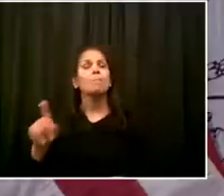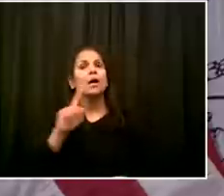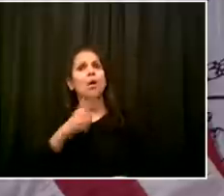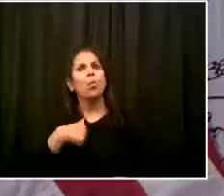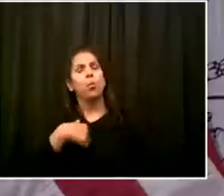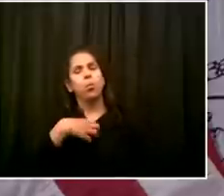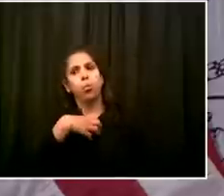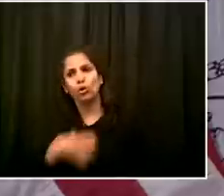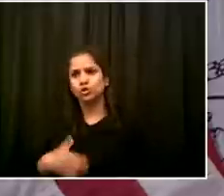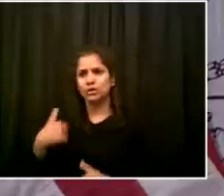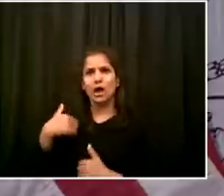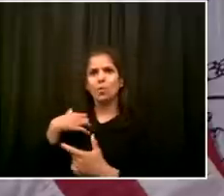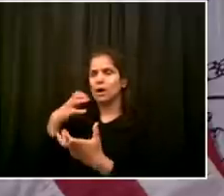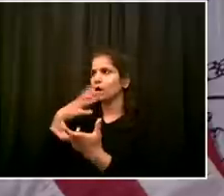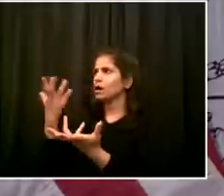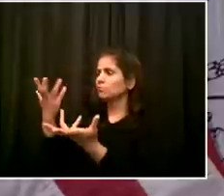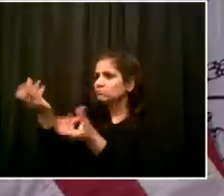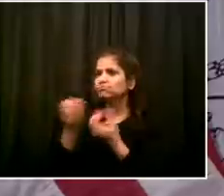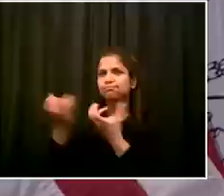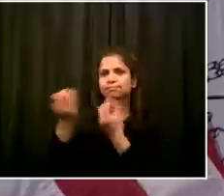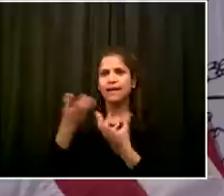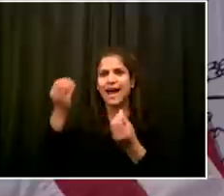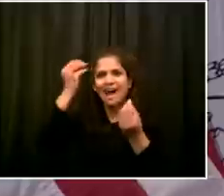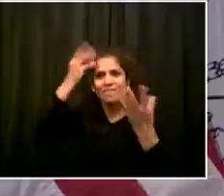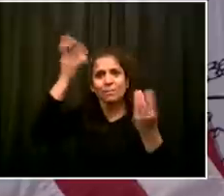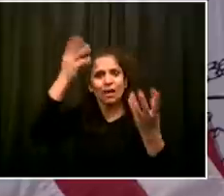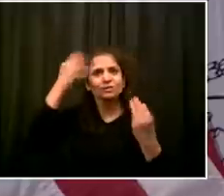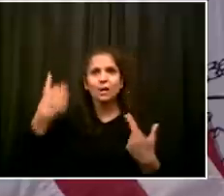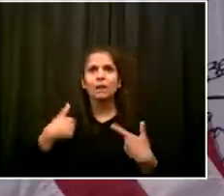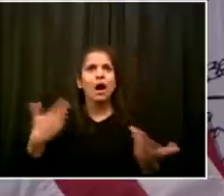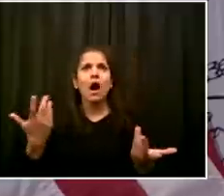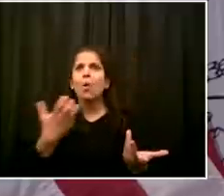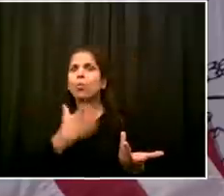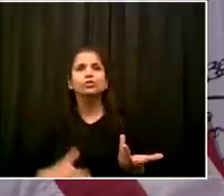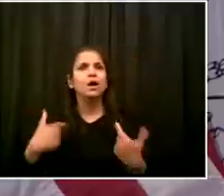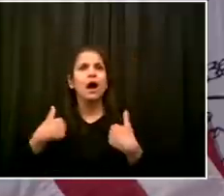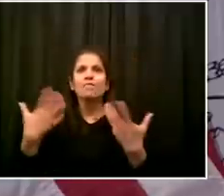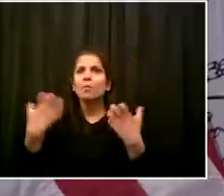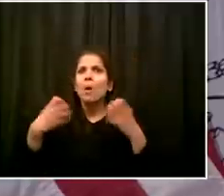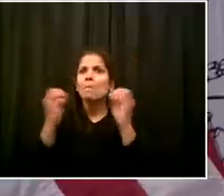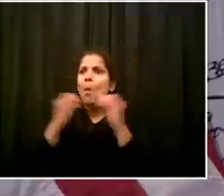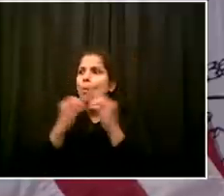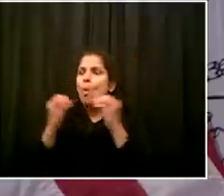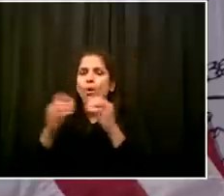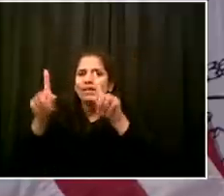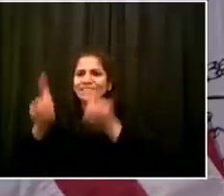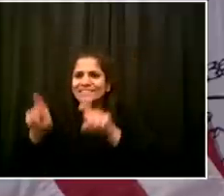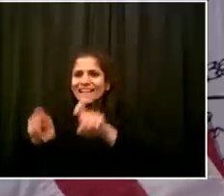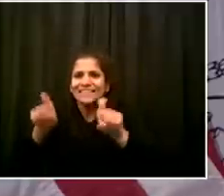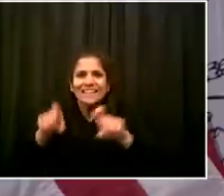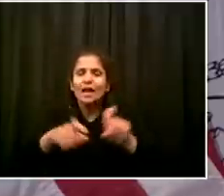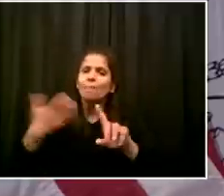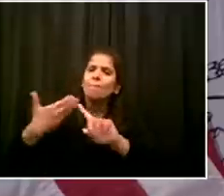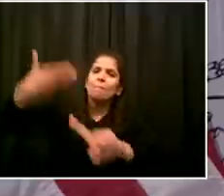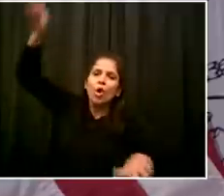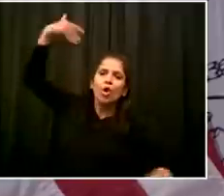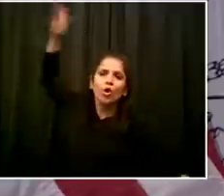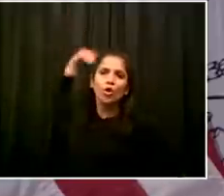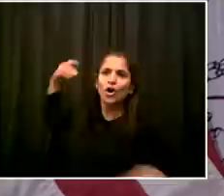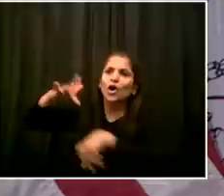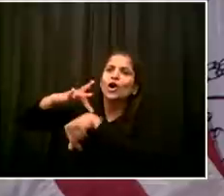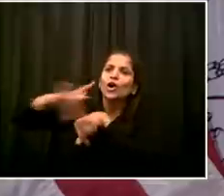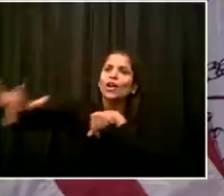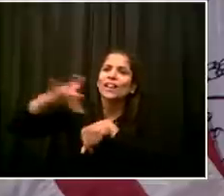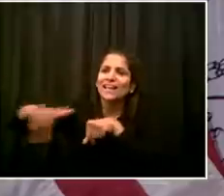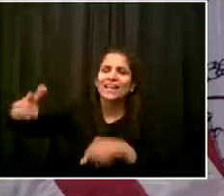mean, right now, we're not sure when this disease started to be present in the city. It, we thought it was March